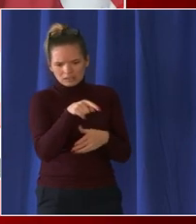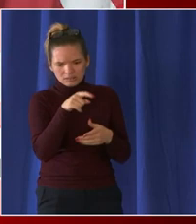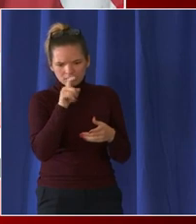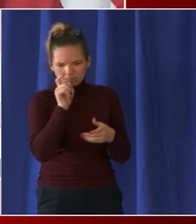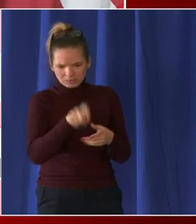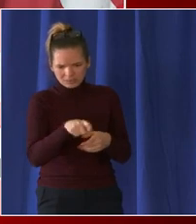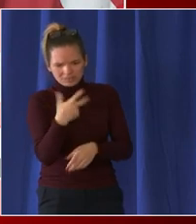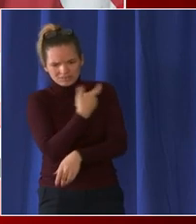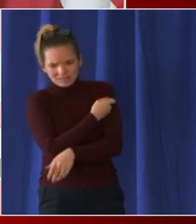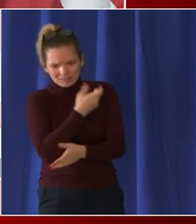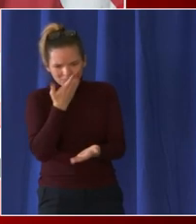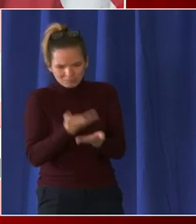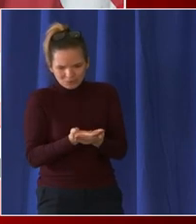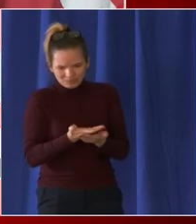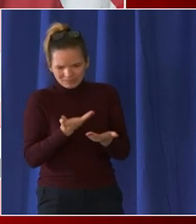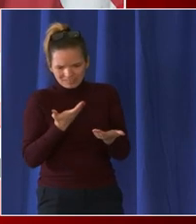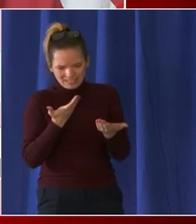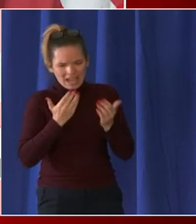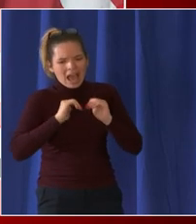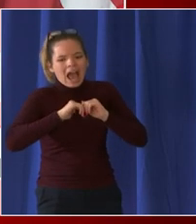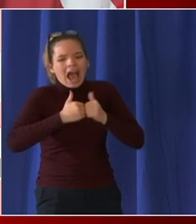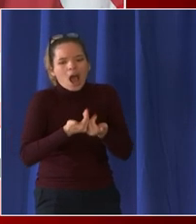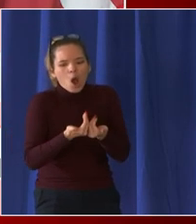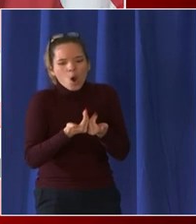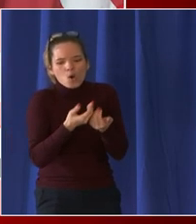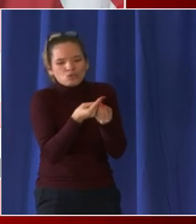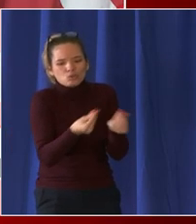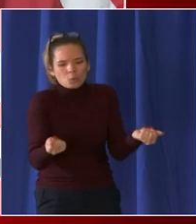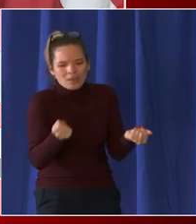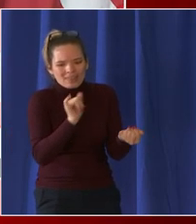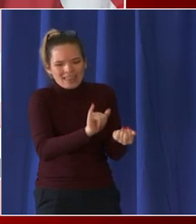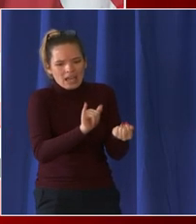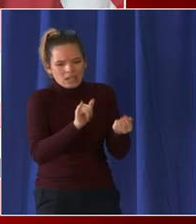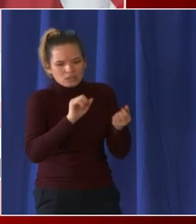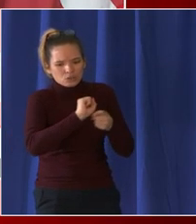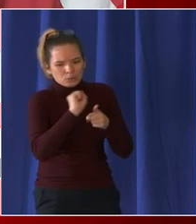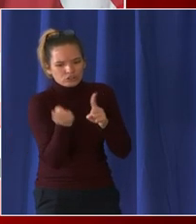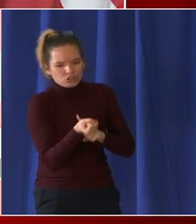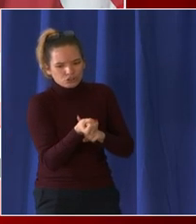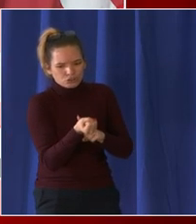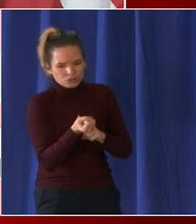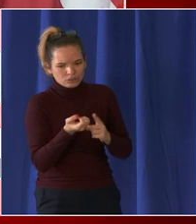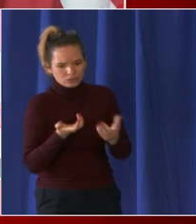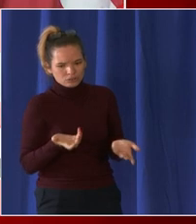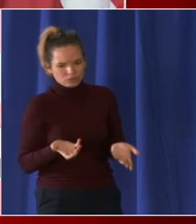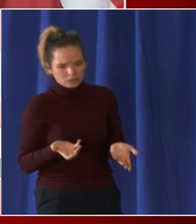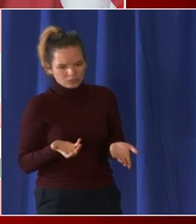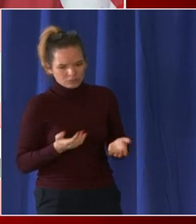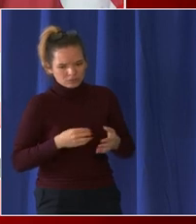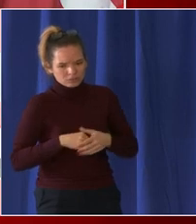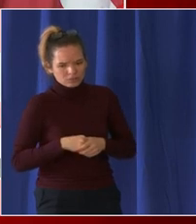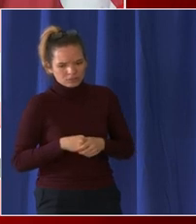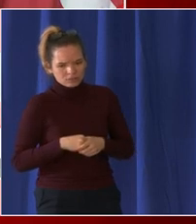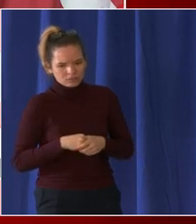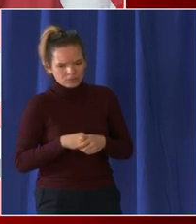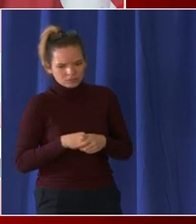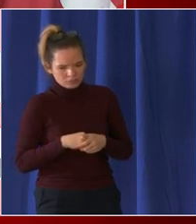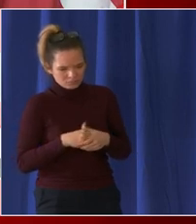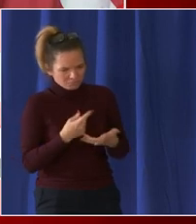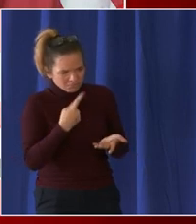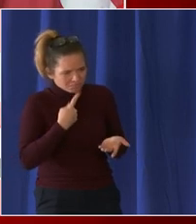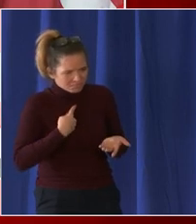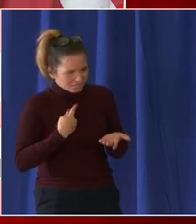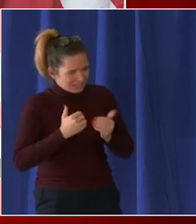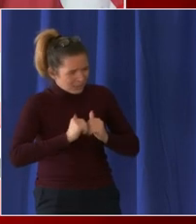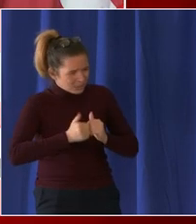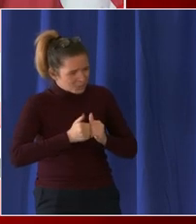those businesses who are just concerned about the safety of their staff having to implement this requirement well we've